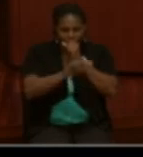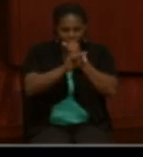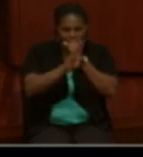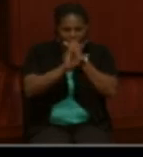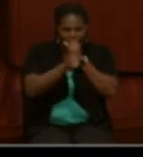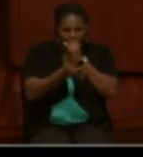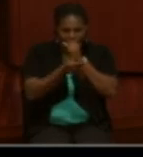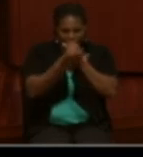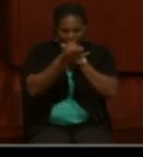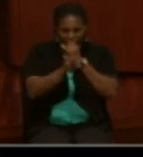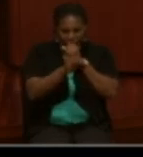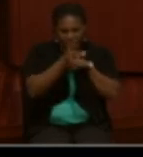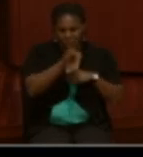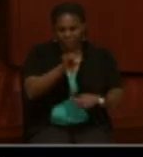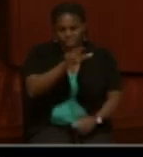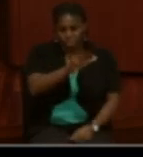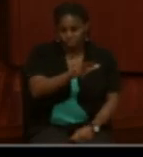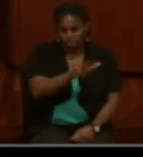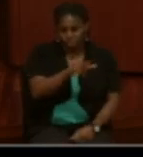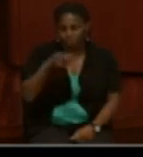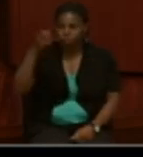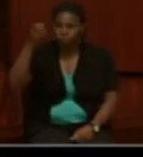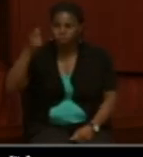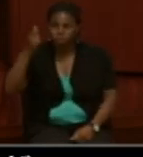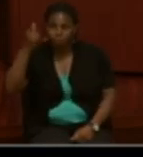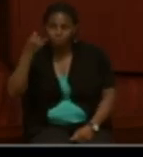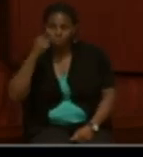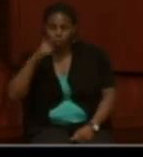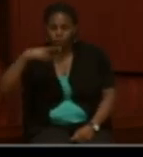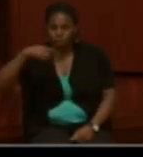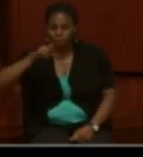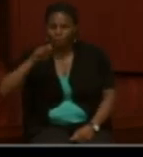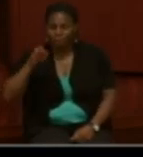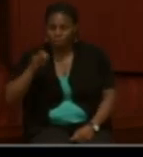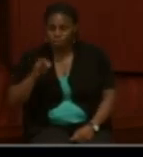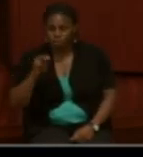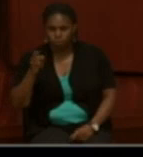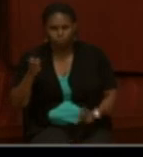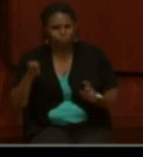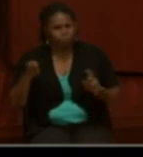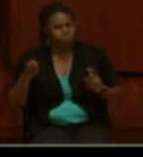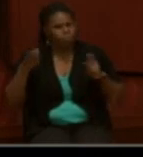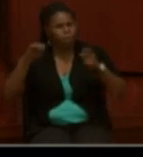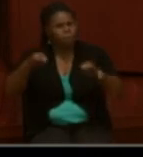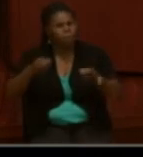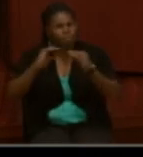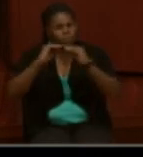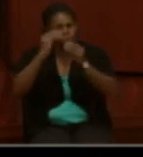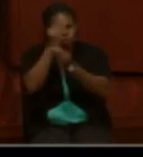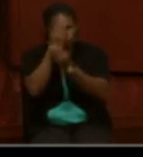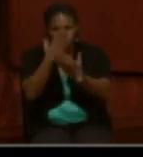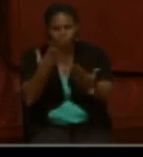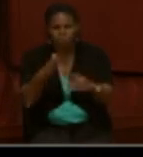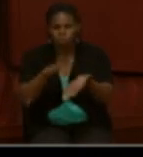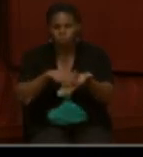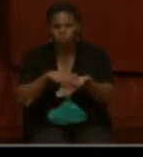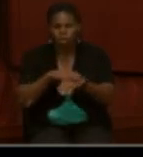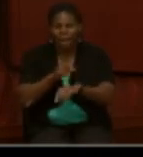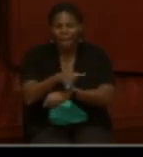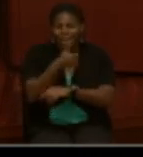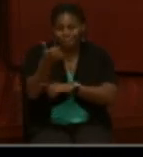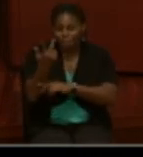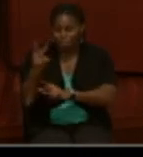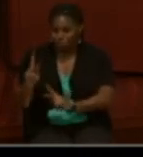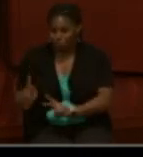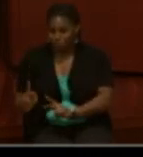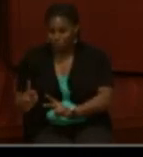1883. So the pension for Samuel Patterson actually provides a lot more information on someone else. So